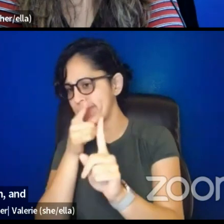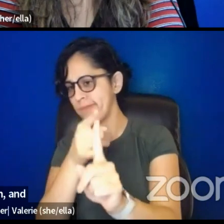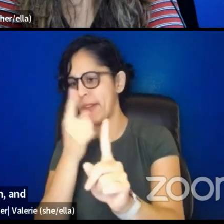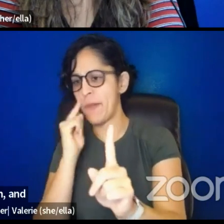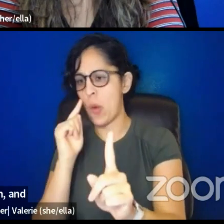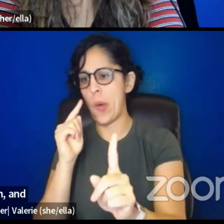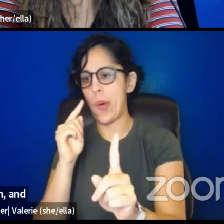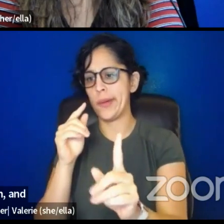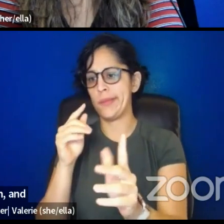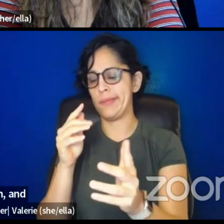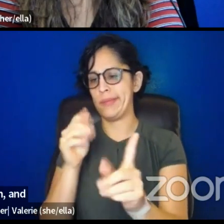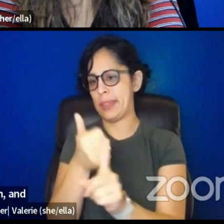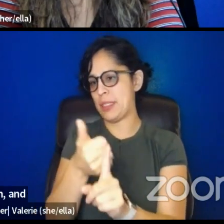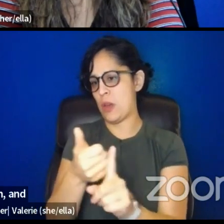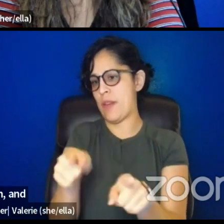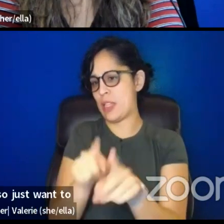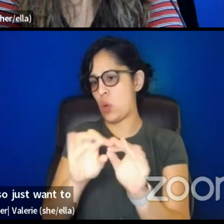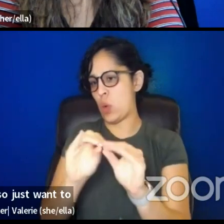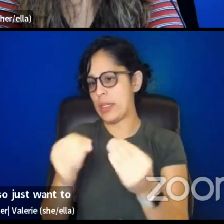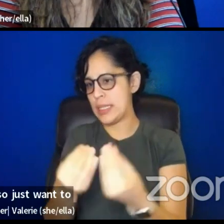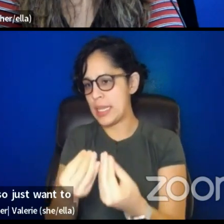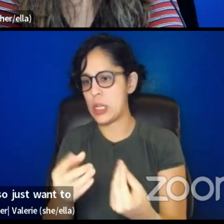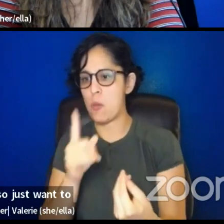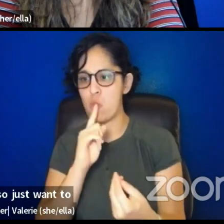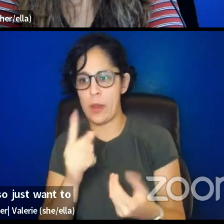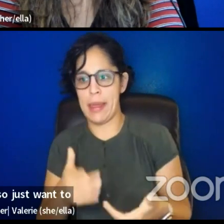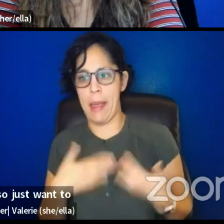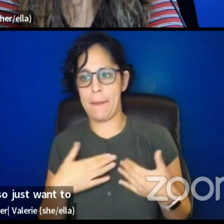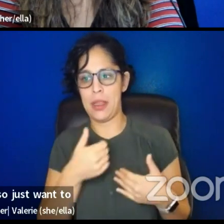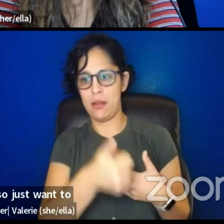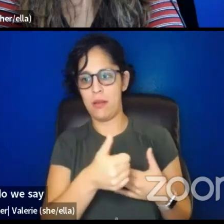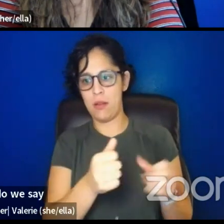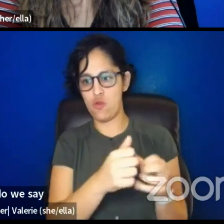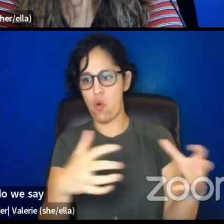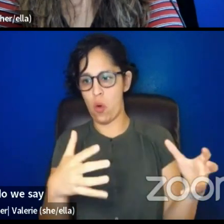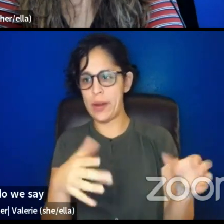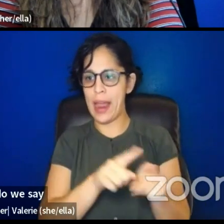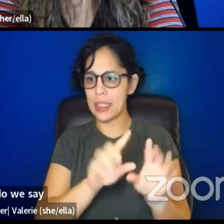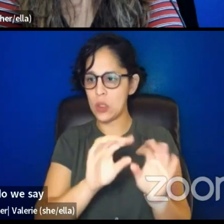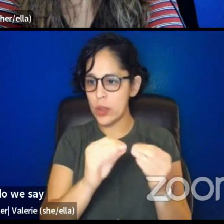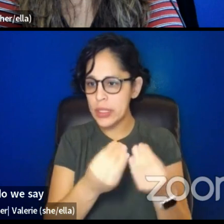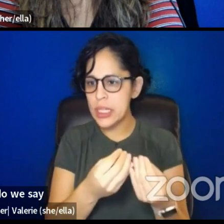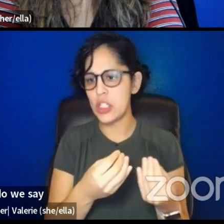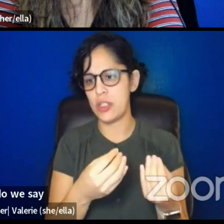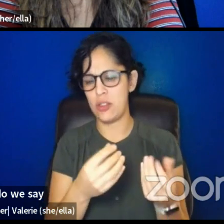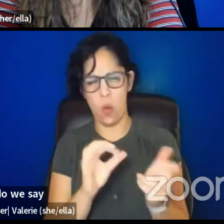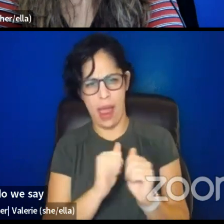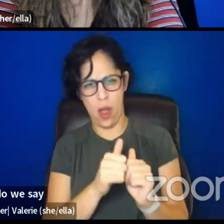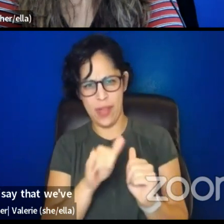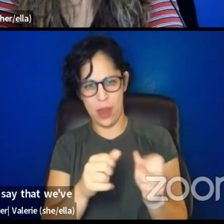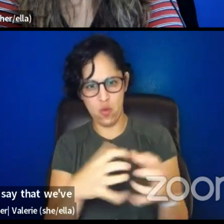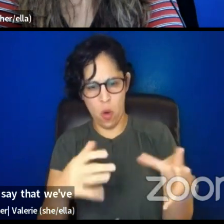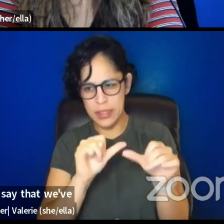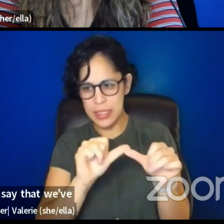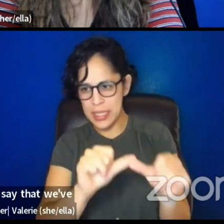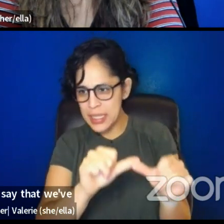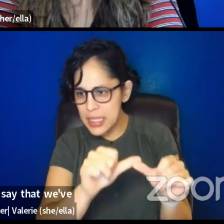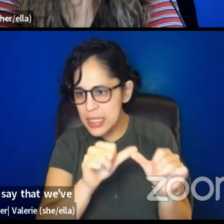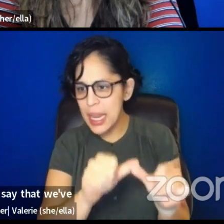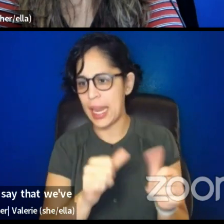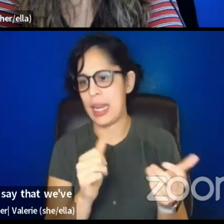and I also would just want to preface it by saying in no way do we say that we've done anything or do anything perfectly,